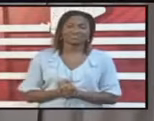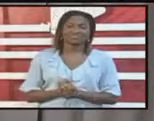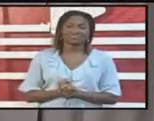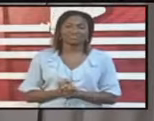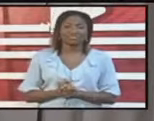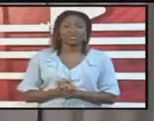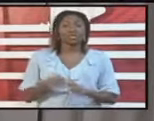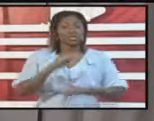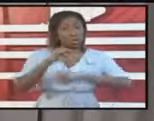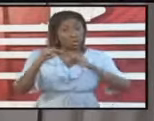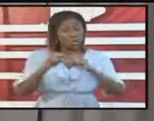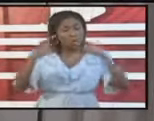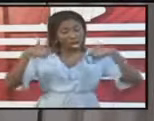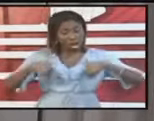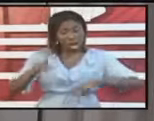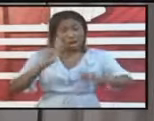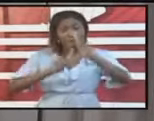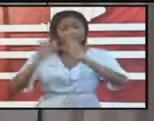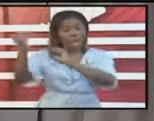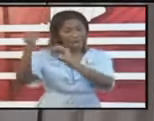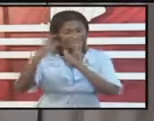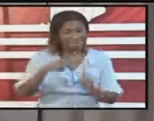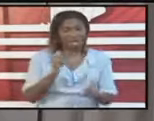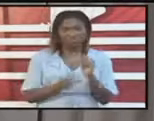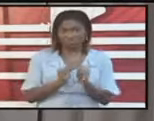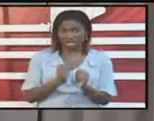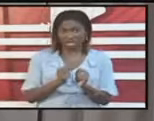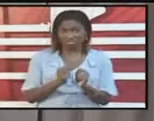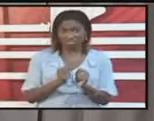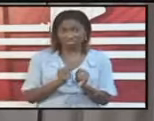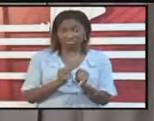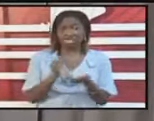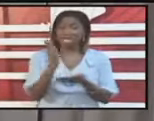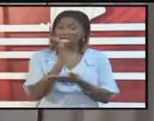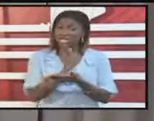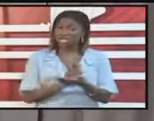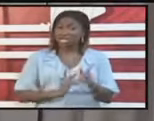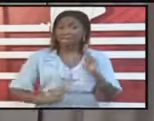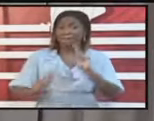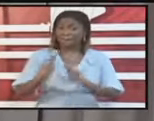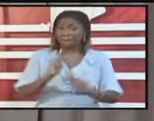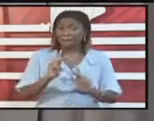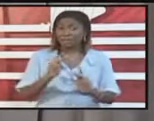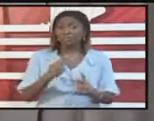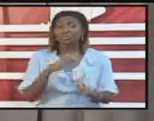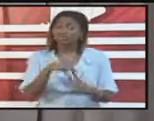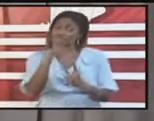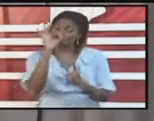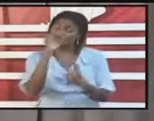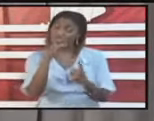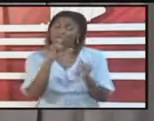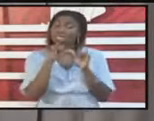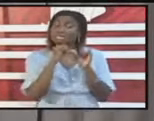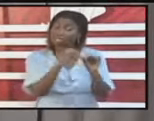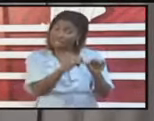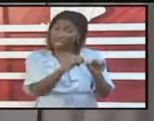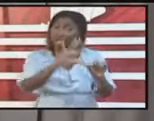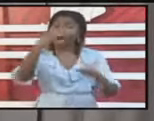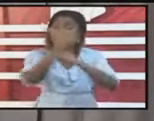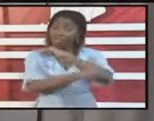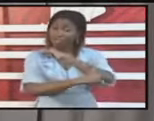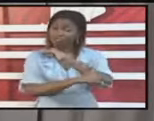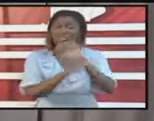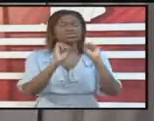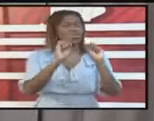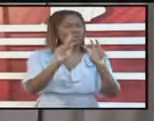exemptions, there are persons who still choose to stay in place. So the next step for us is Grenada. We have also